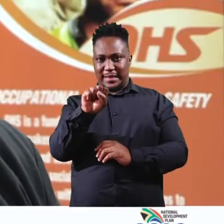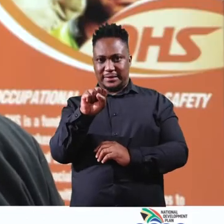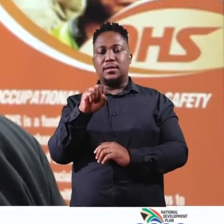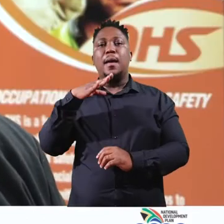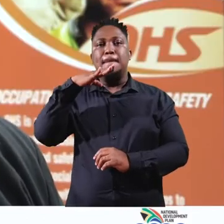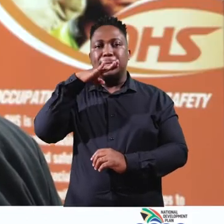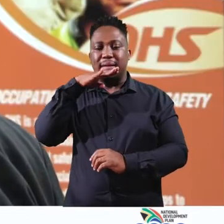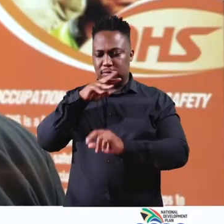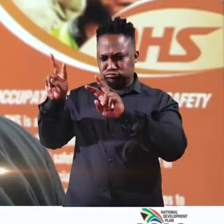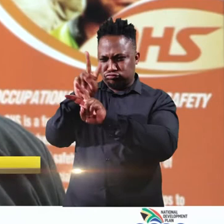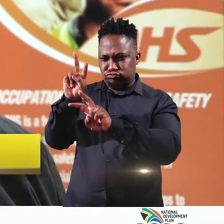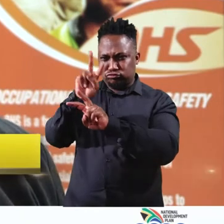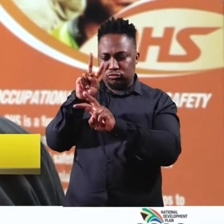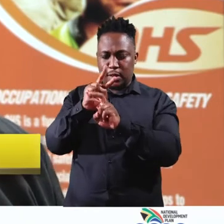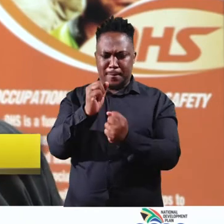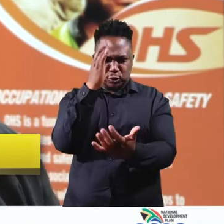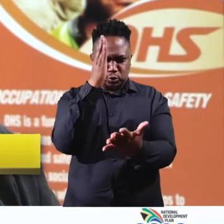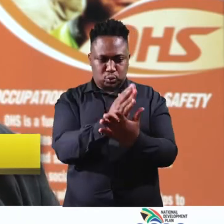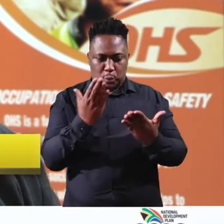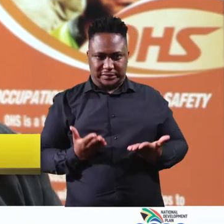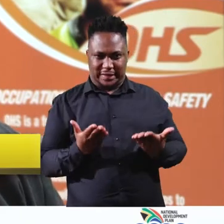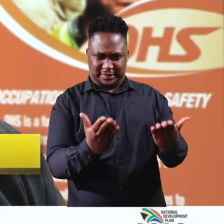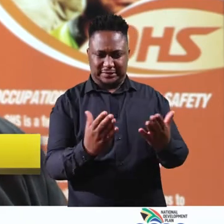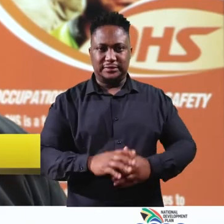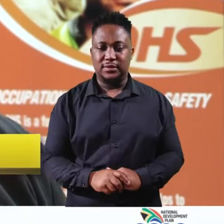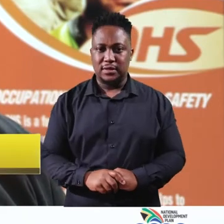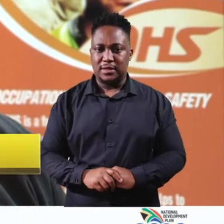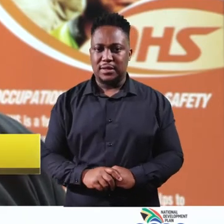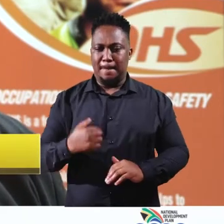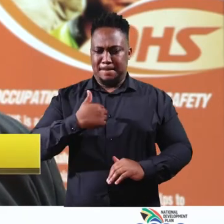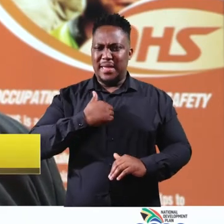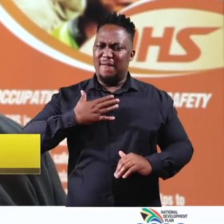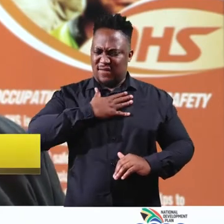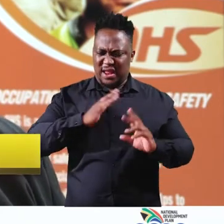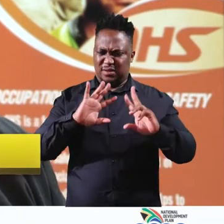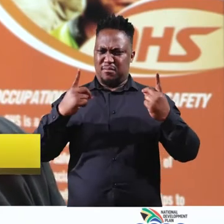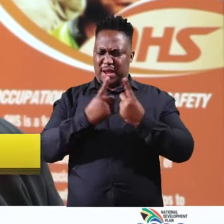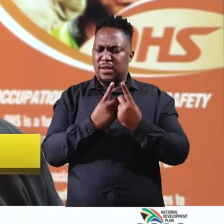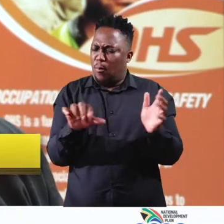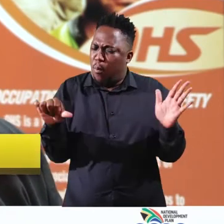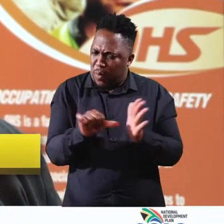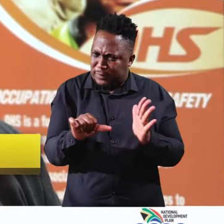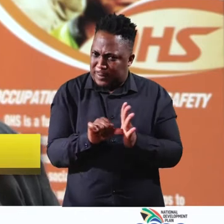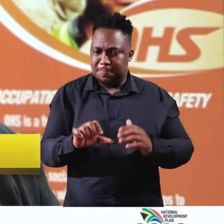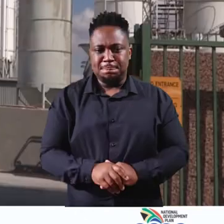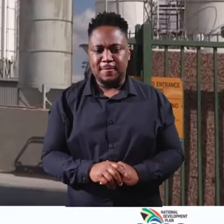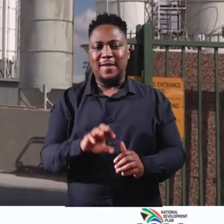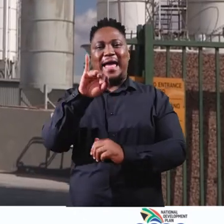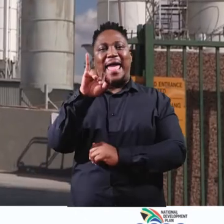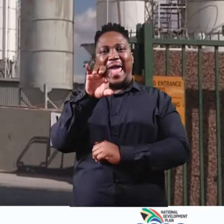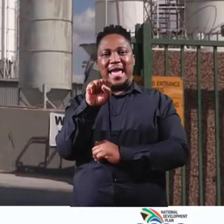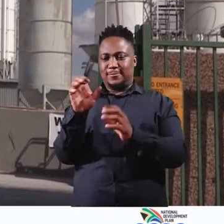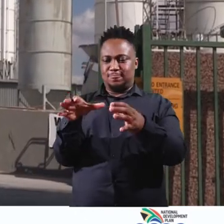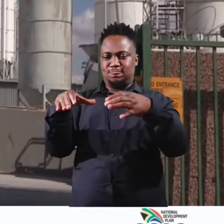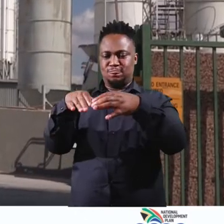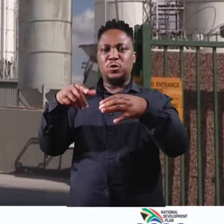IES means inspections and enforcement services. I like to think of it as being the heartbeat of the Department. So